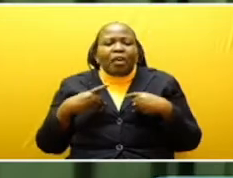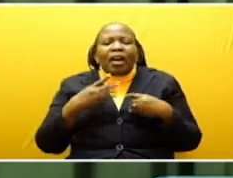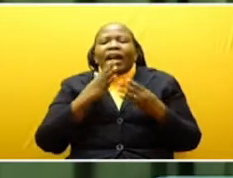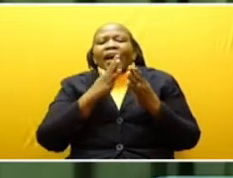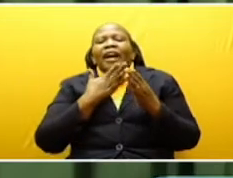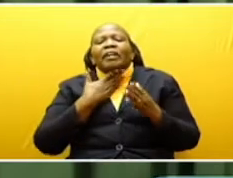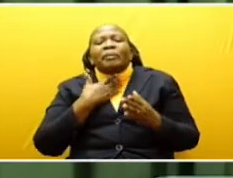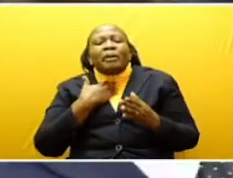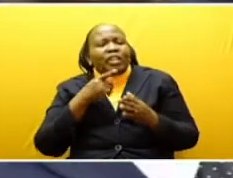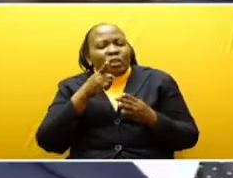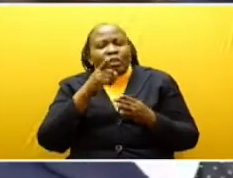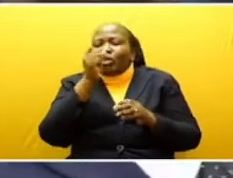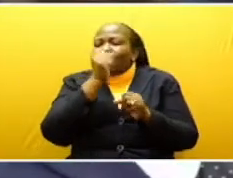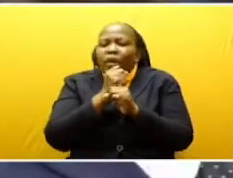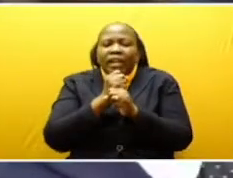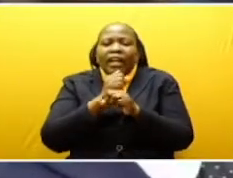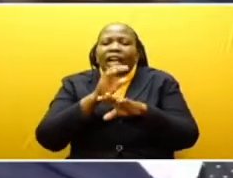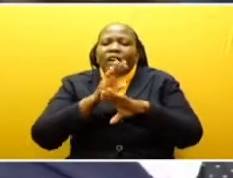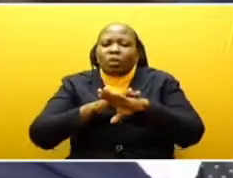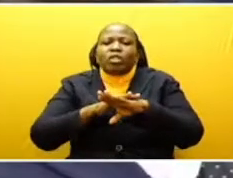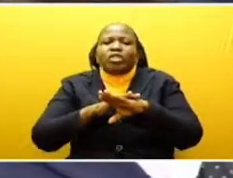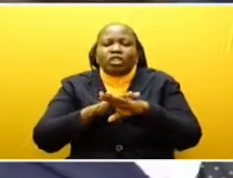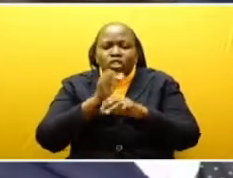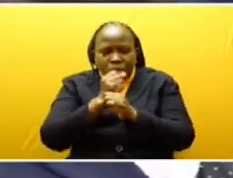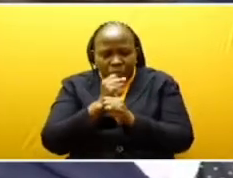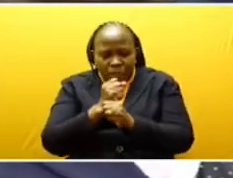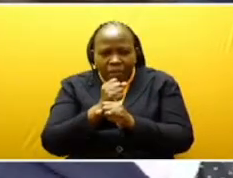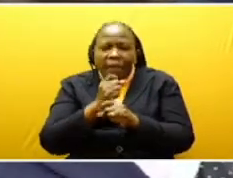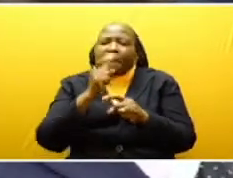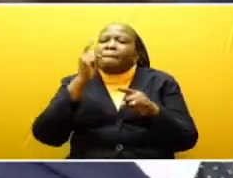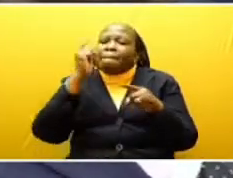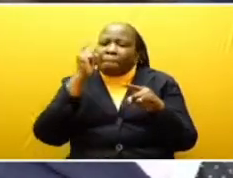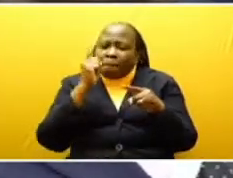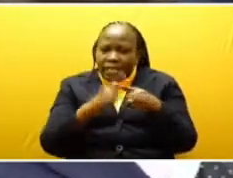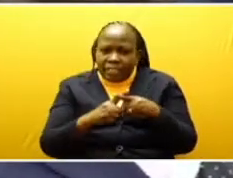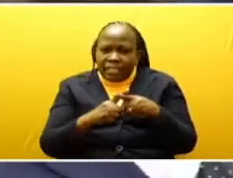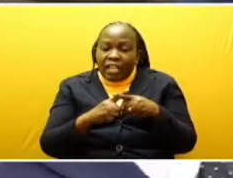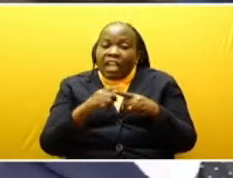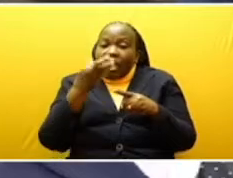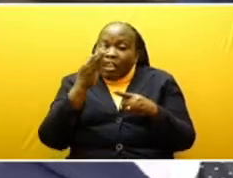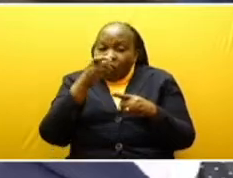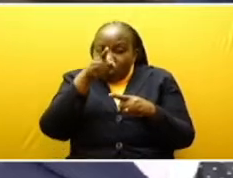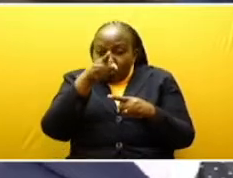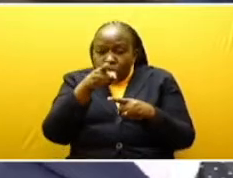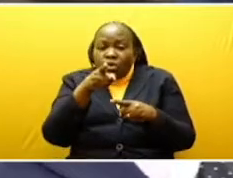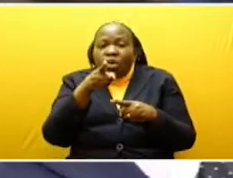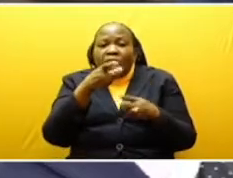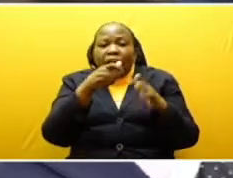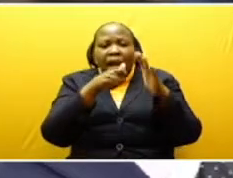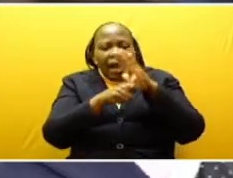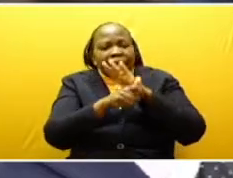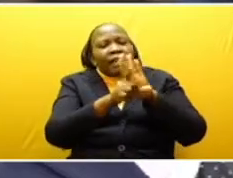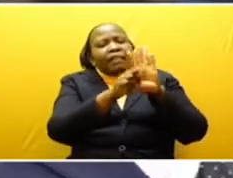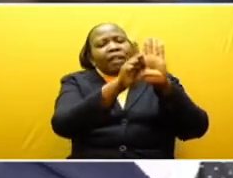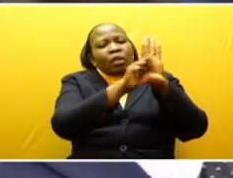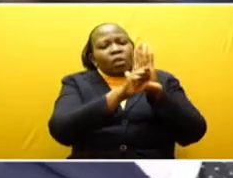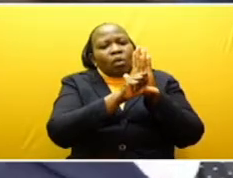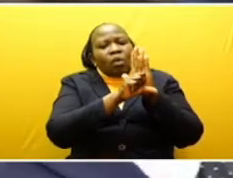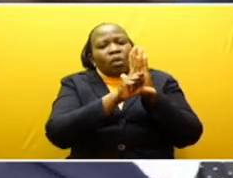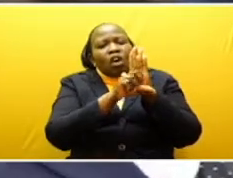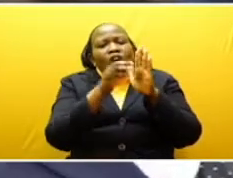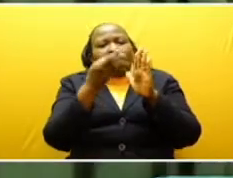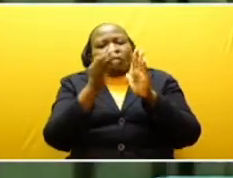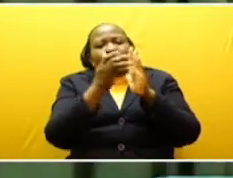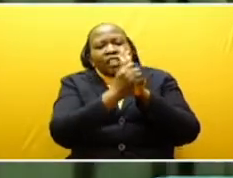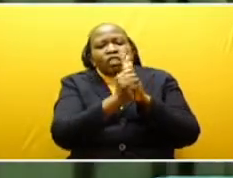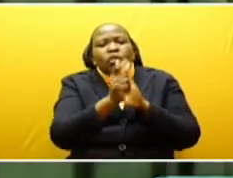you did a great job. However, if you are under the law, and at 140 of the